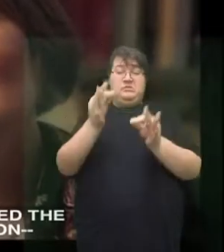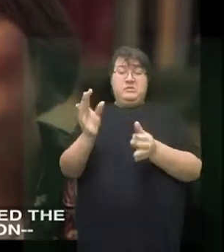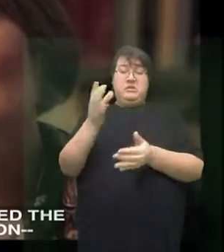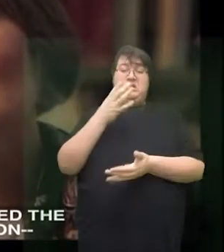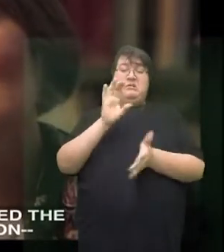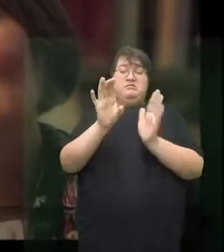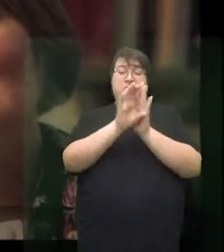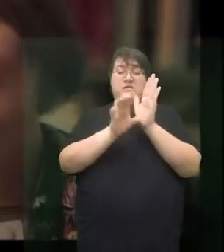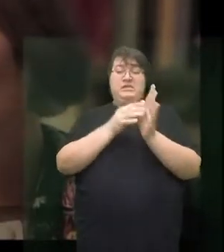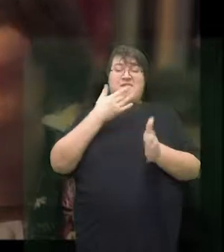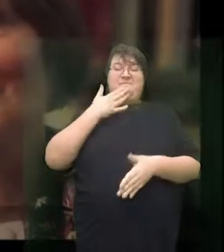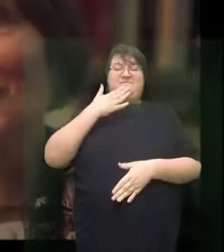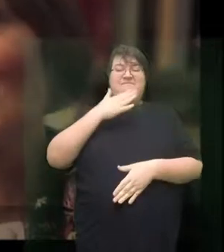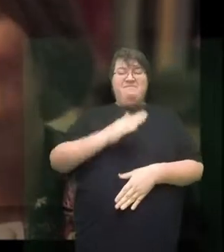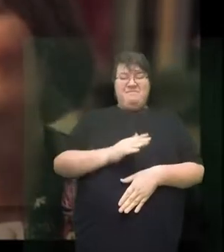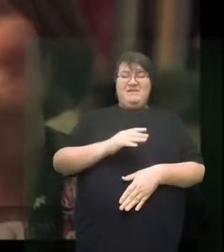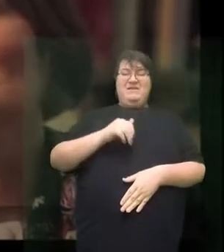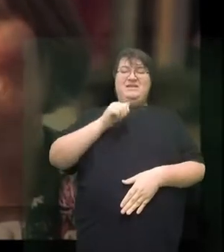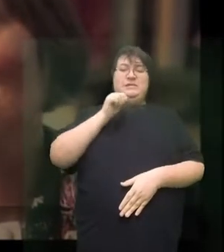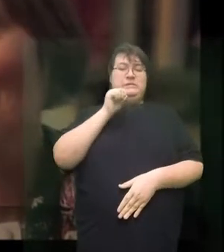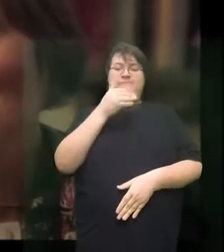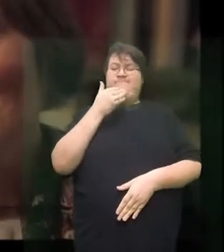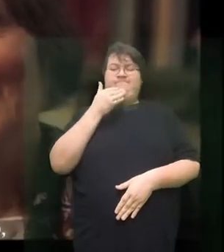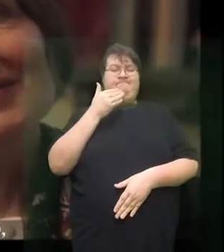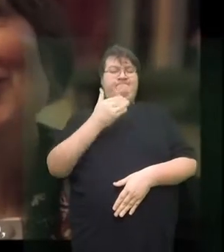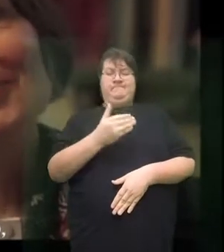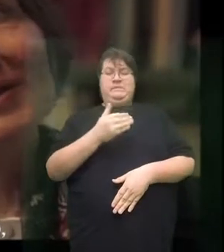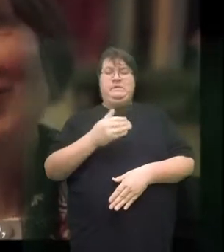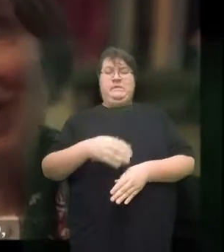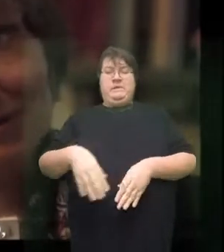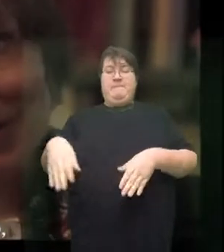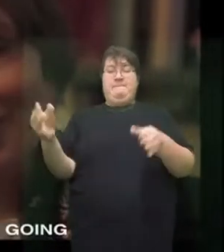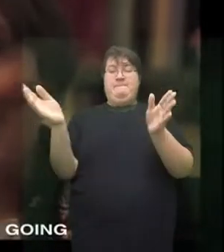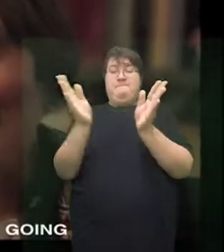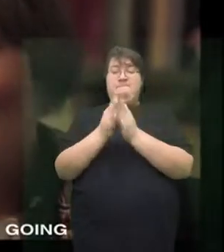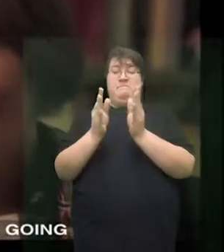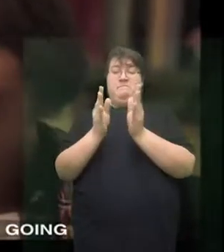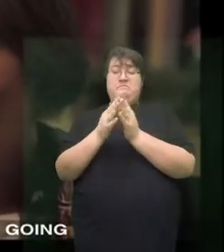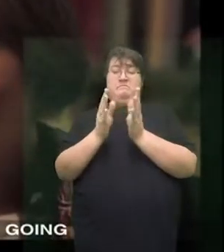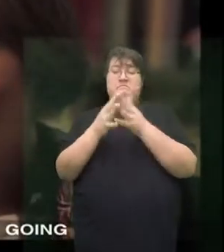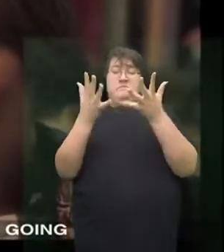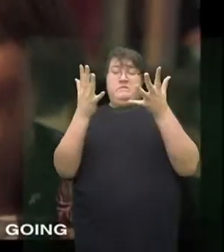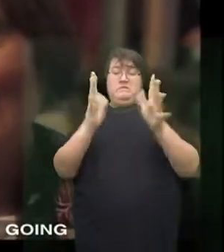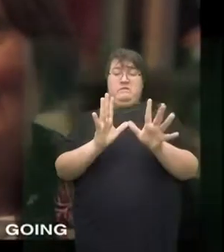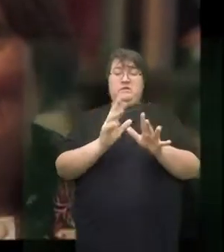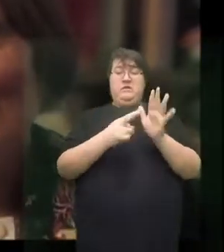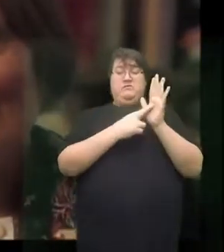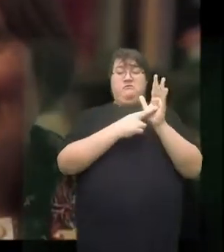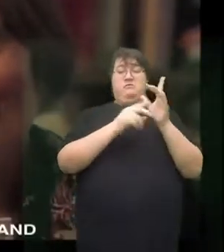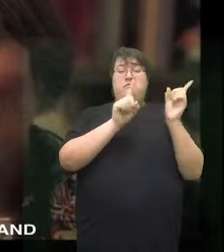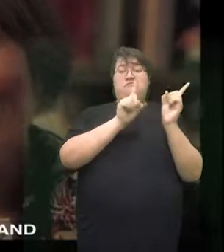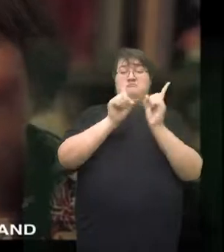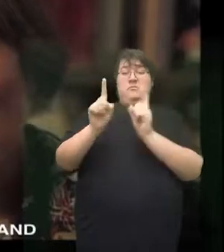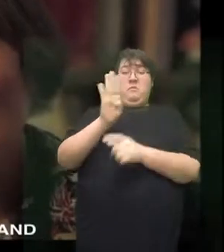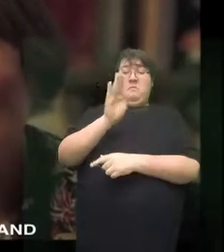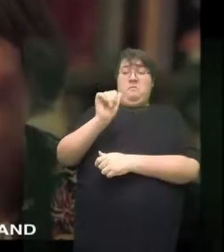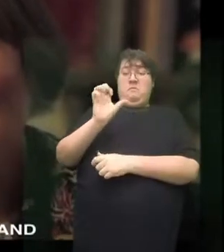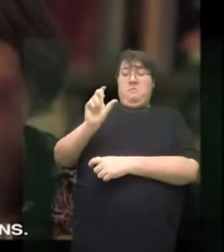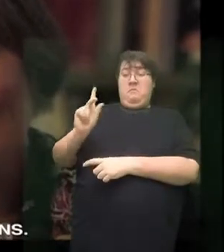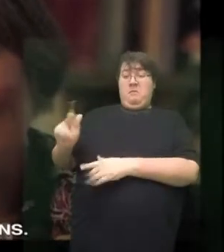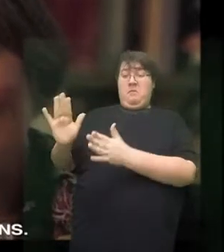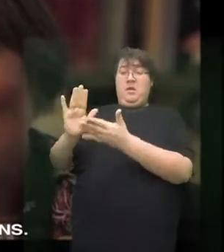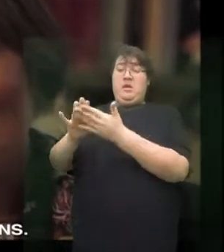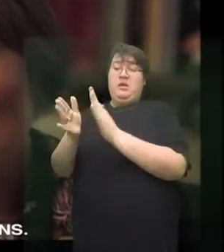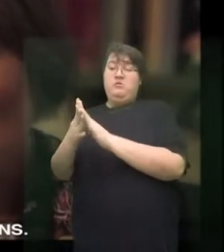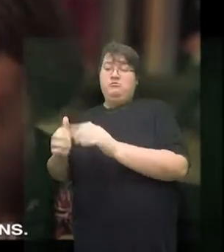the federal constitution. They decided it went too far. This was no good. And the delegates are going to have to go back